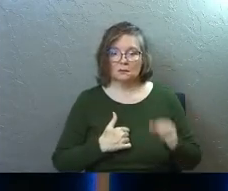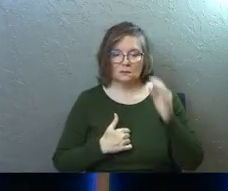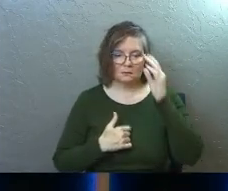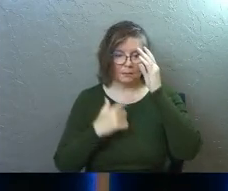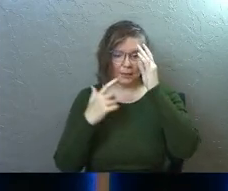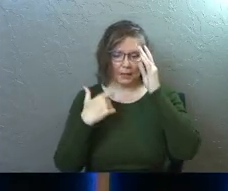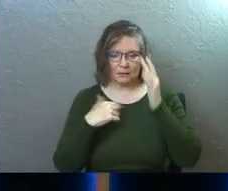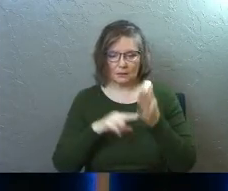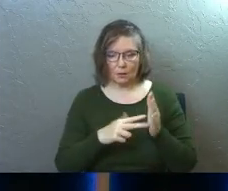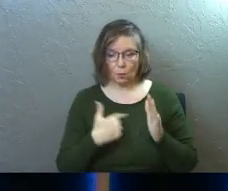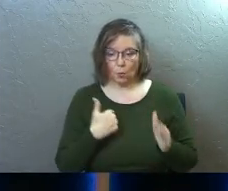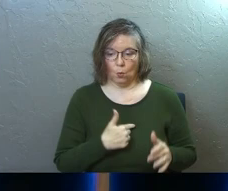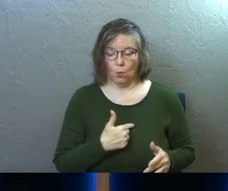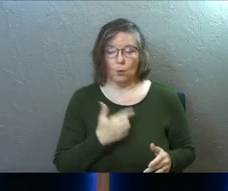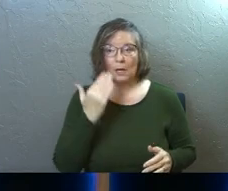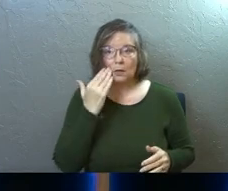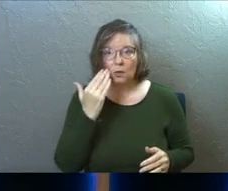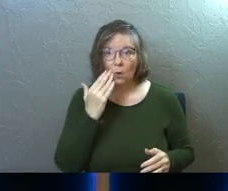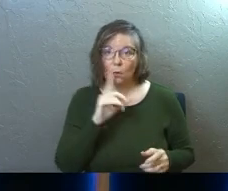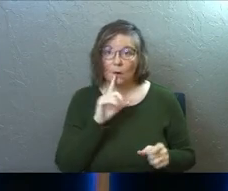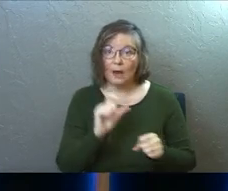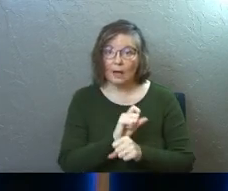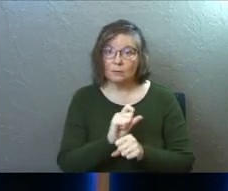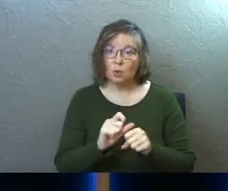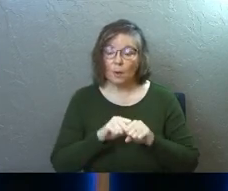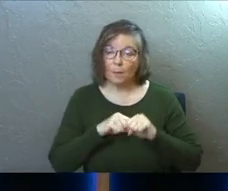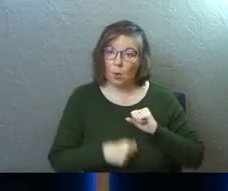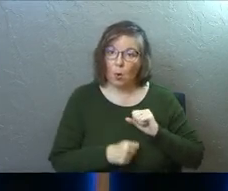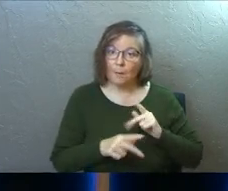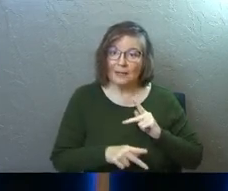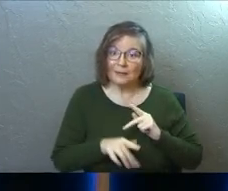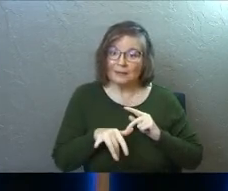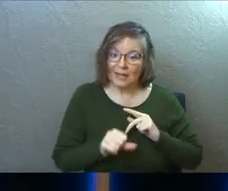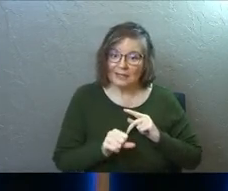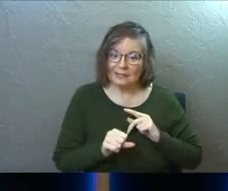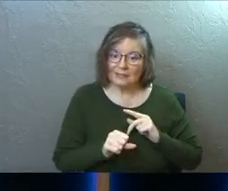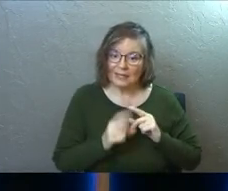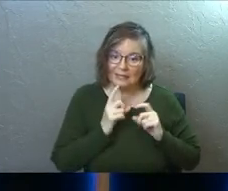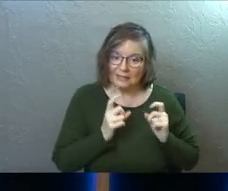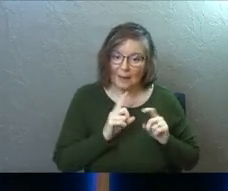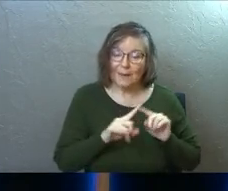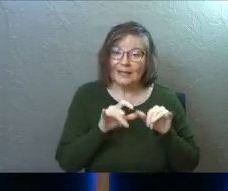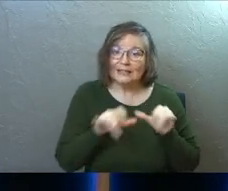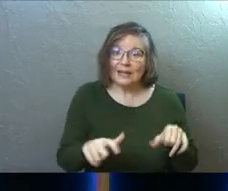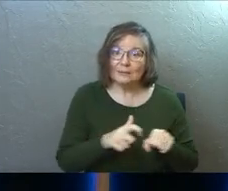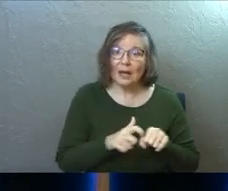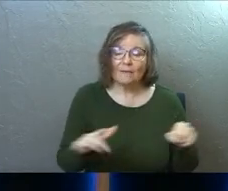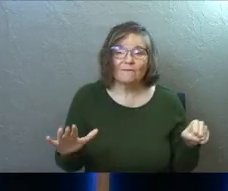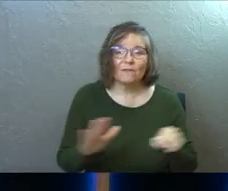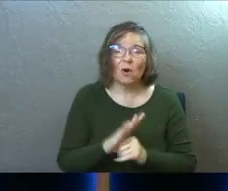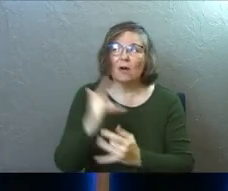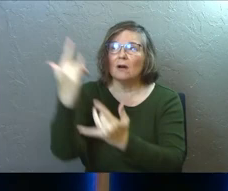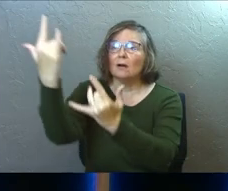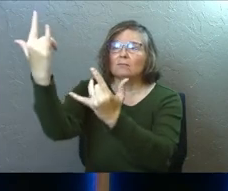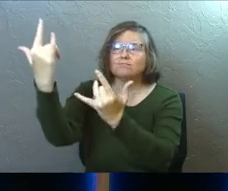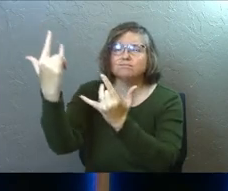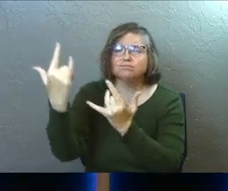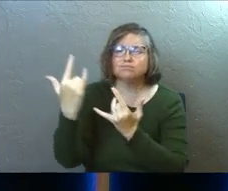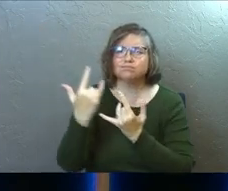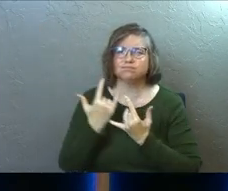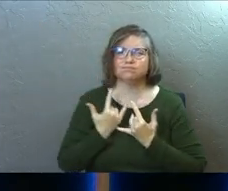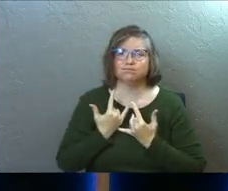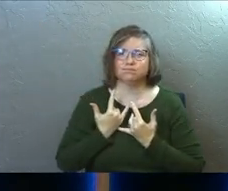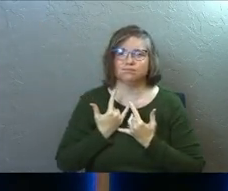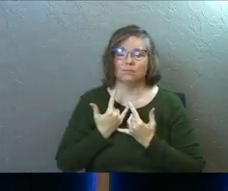puts us in a spot where we know we're absolutely broken people, but we're absolutely loved. And that gives us